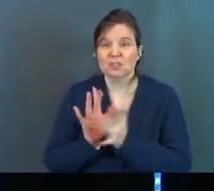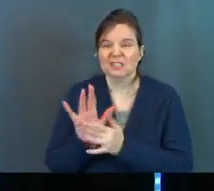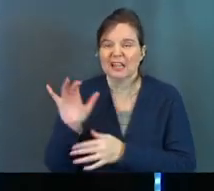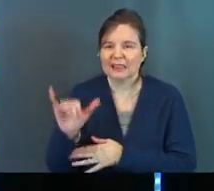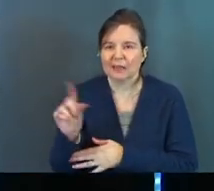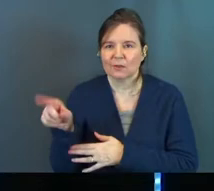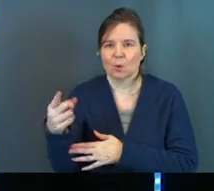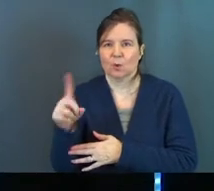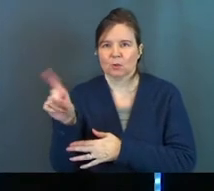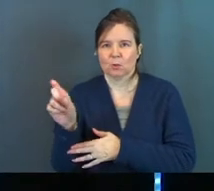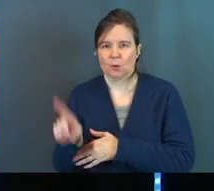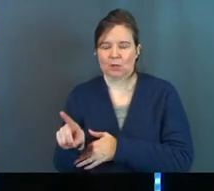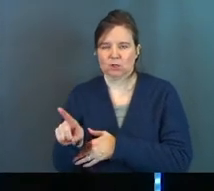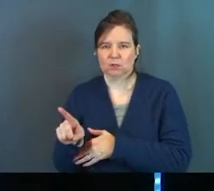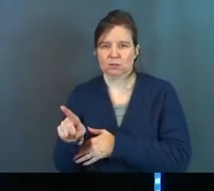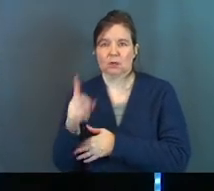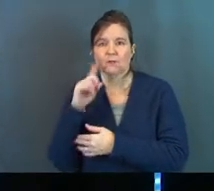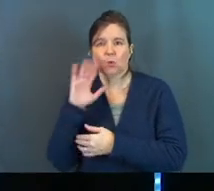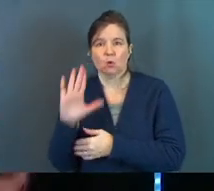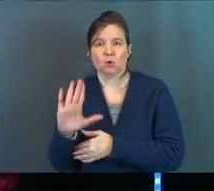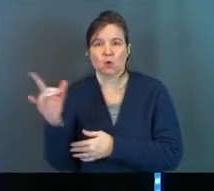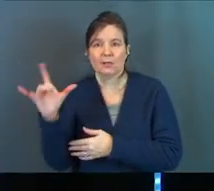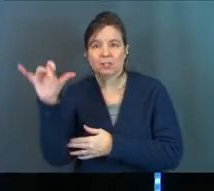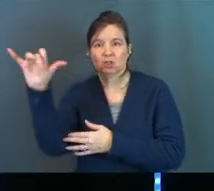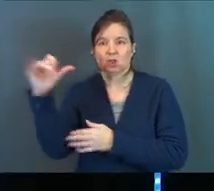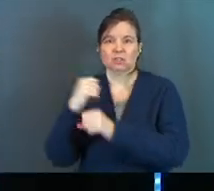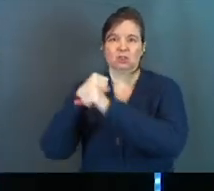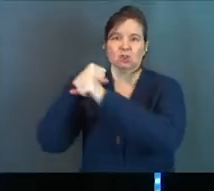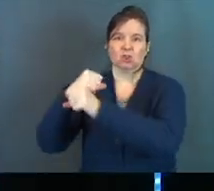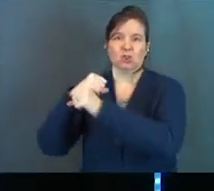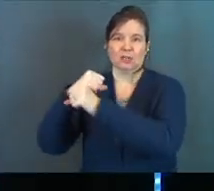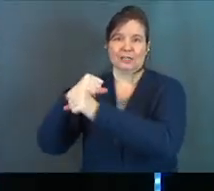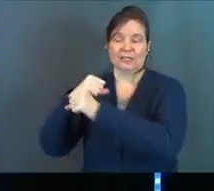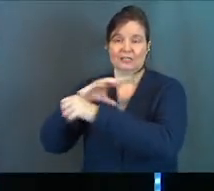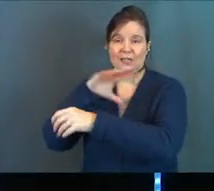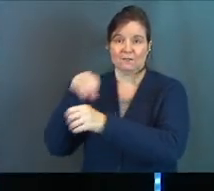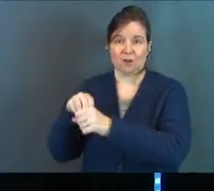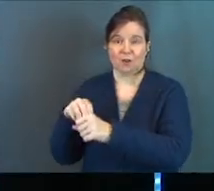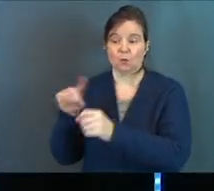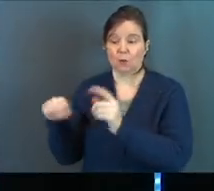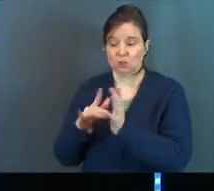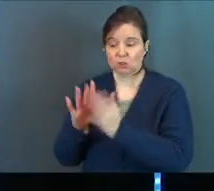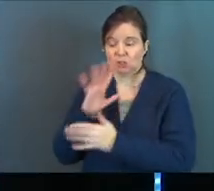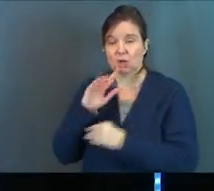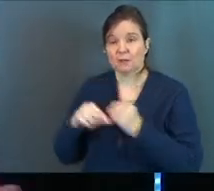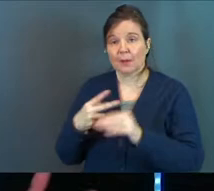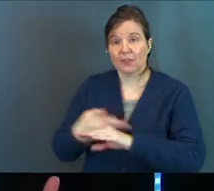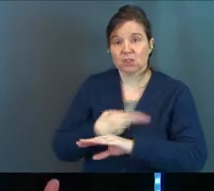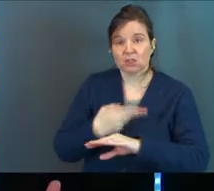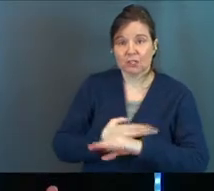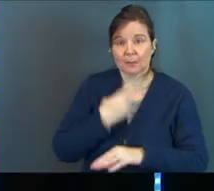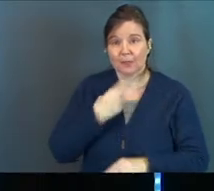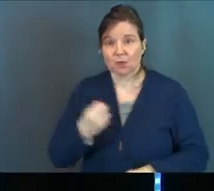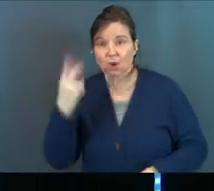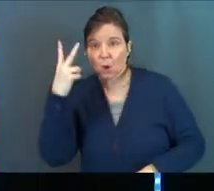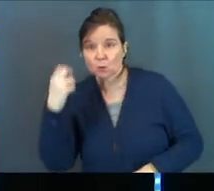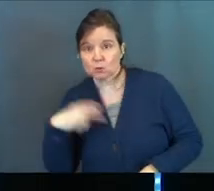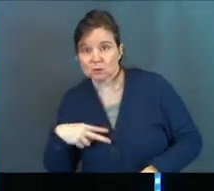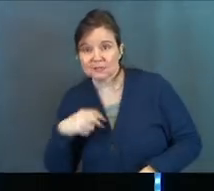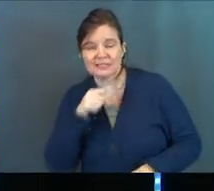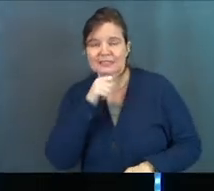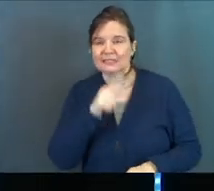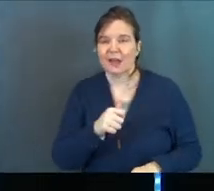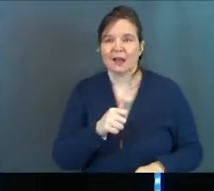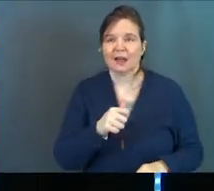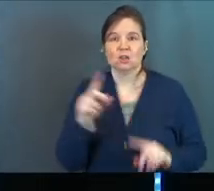That is the only question as far as your eternal security is involved. When Jesus talks about the sheep and the goats, he